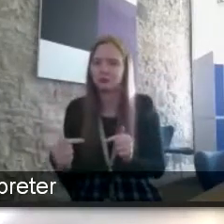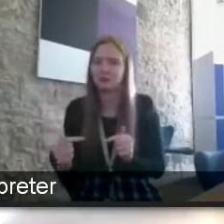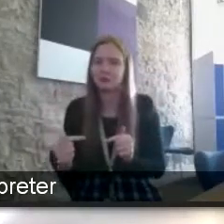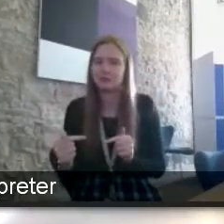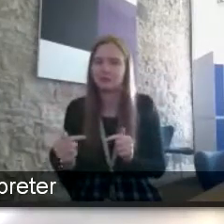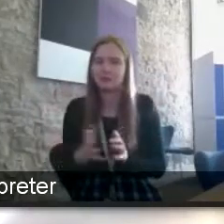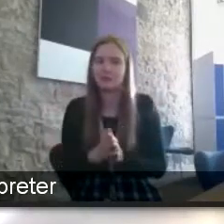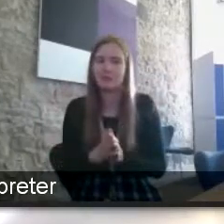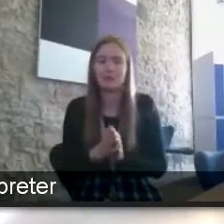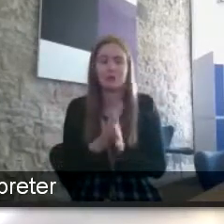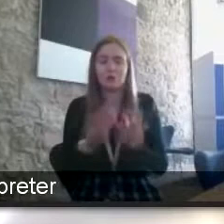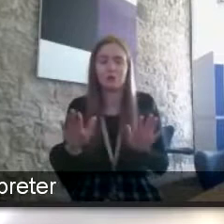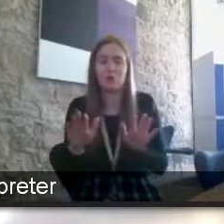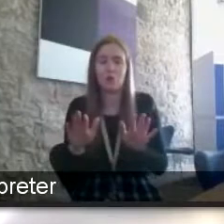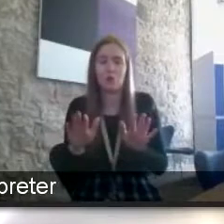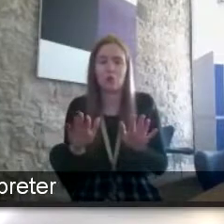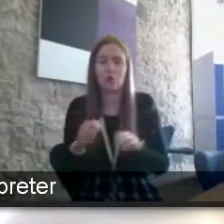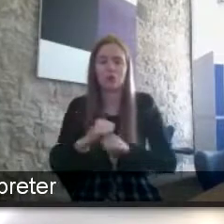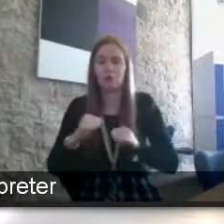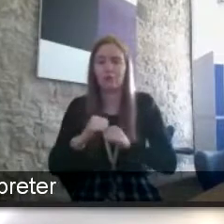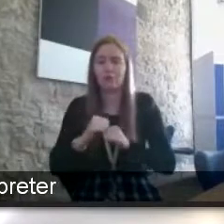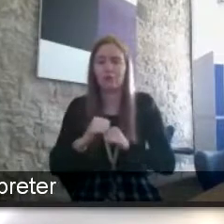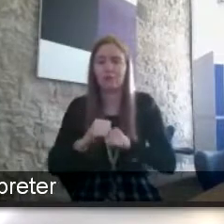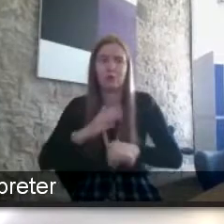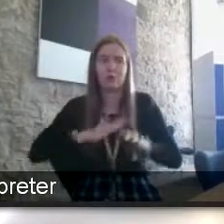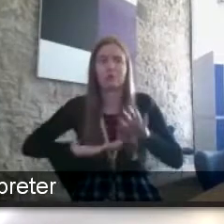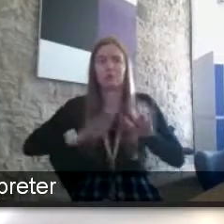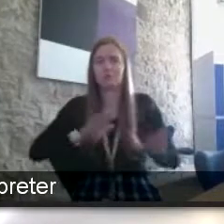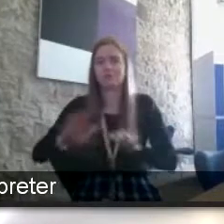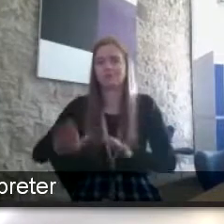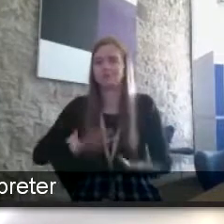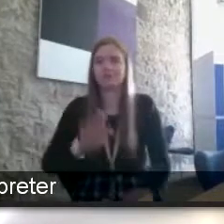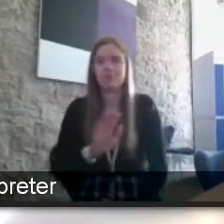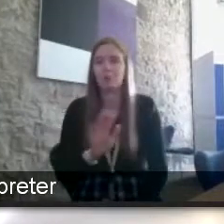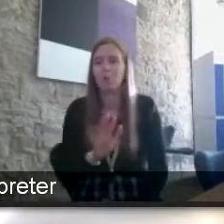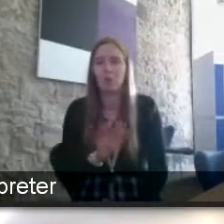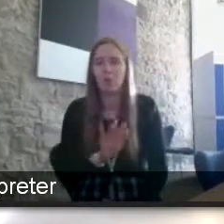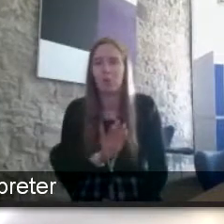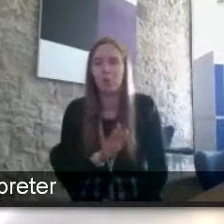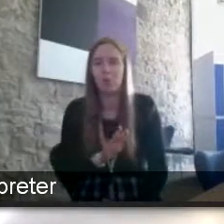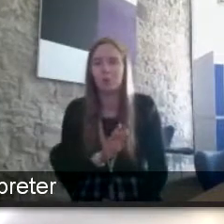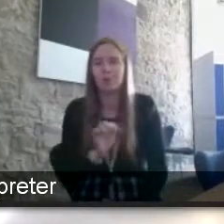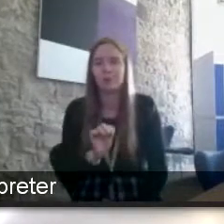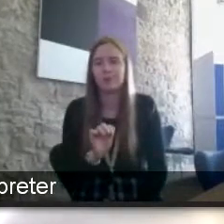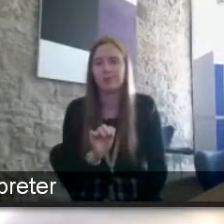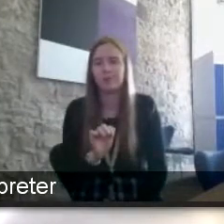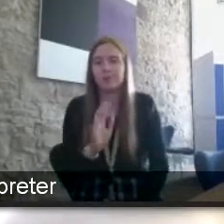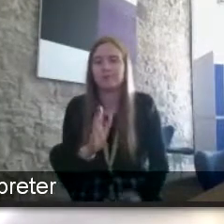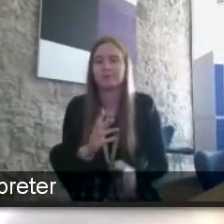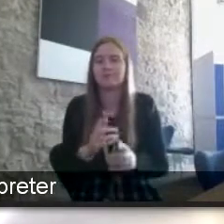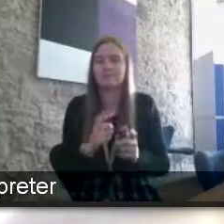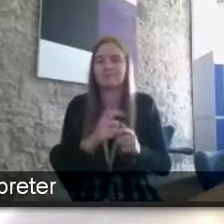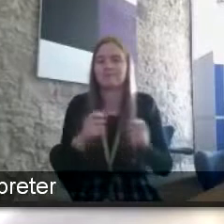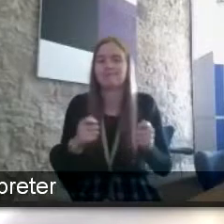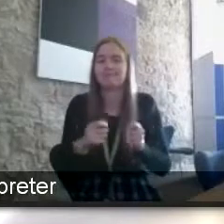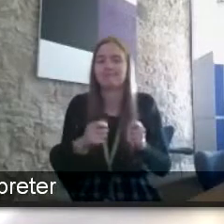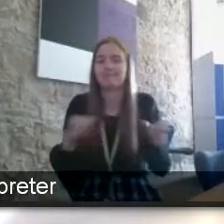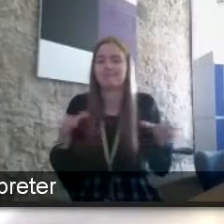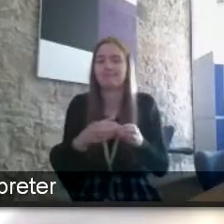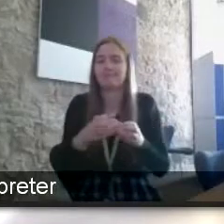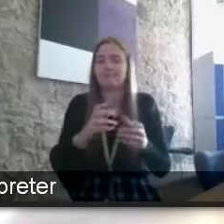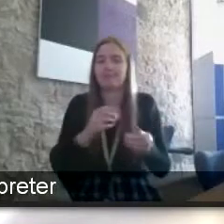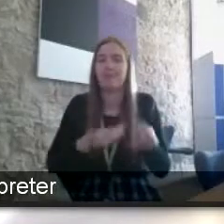and there is absolutely no room for complacency here uh given that the labor market has shrunk